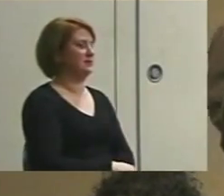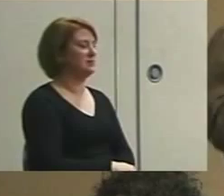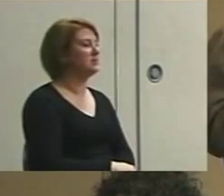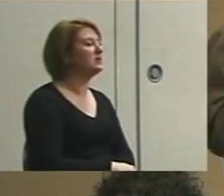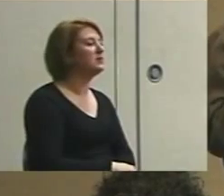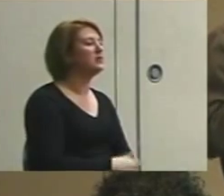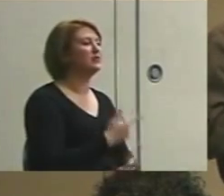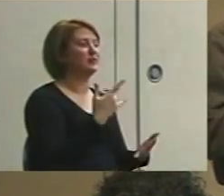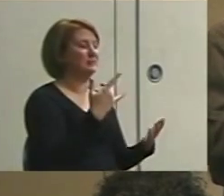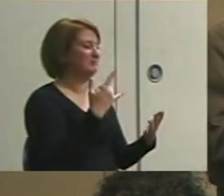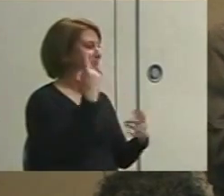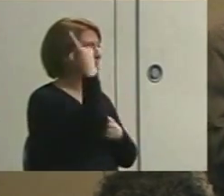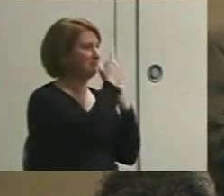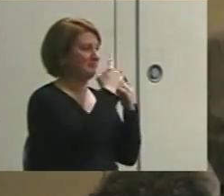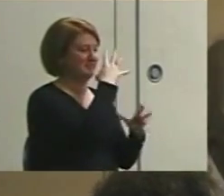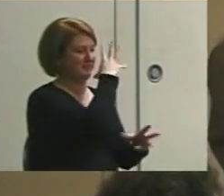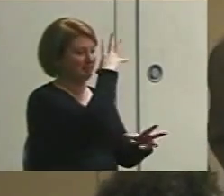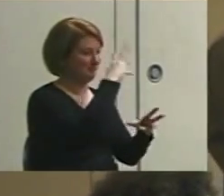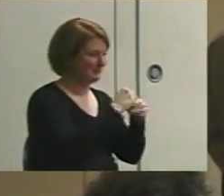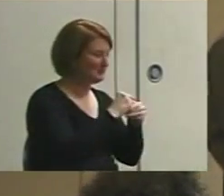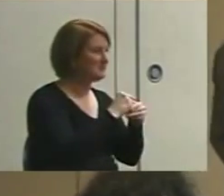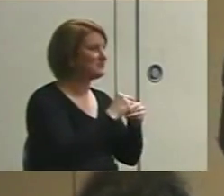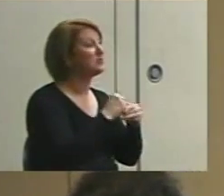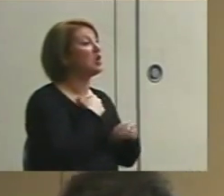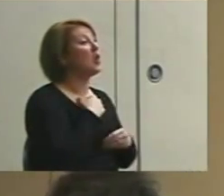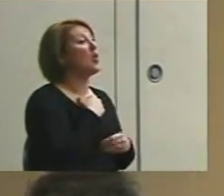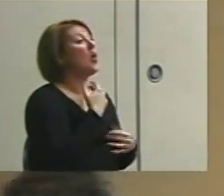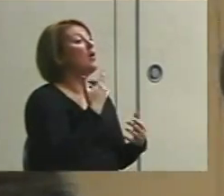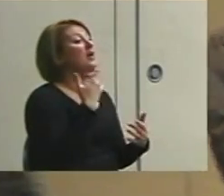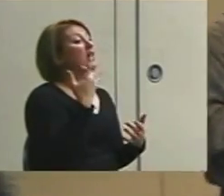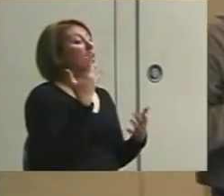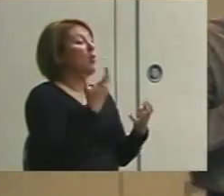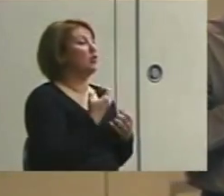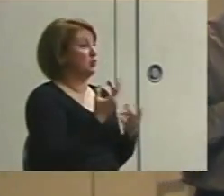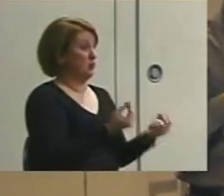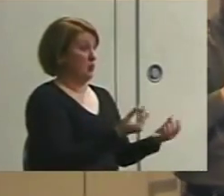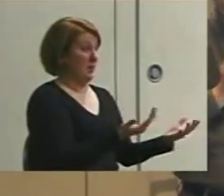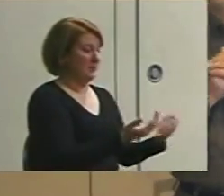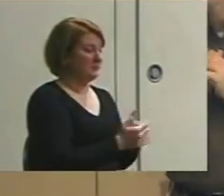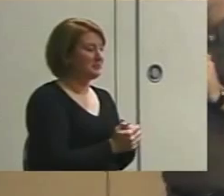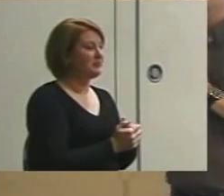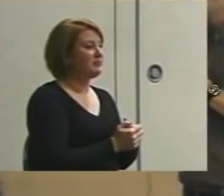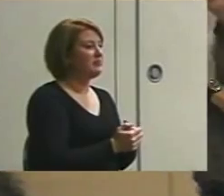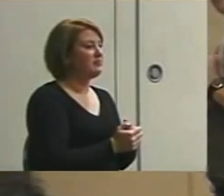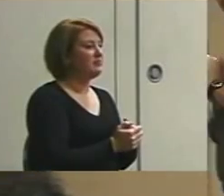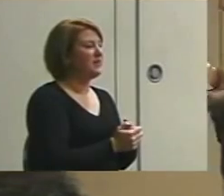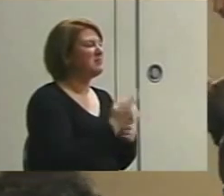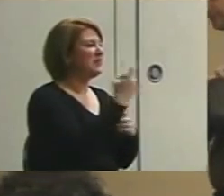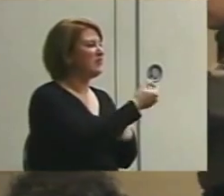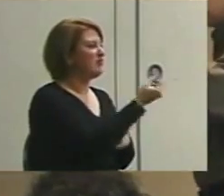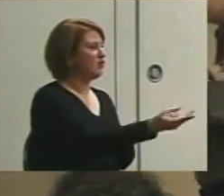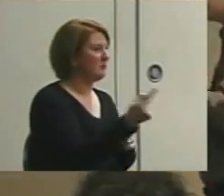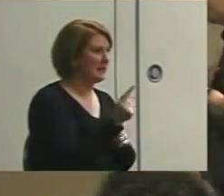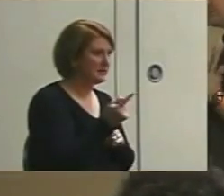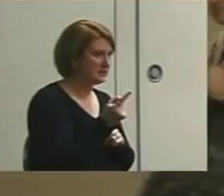So pull all that together. So here's what I'd like you to do. I'm going to give you a couple of minutes